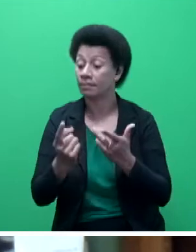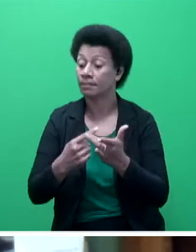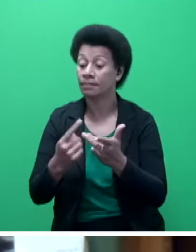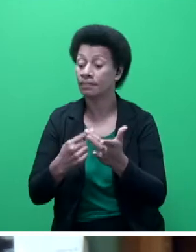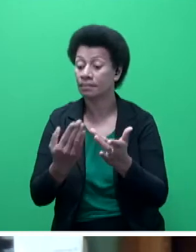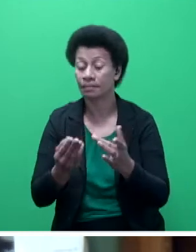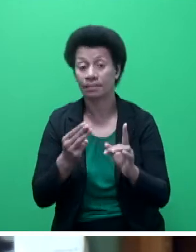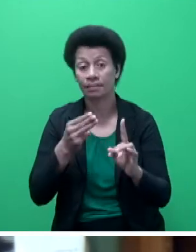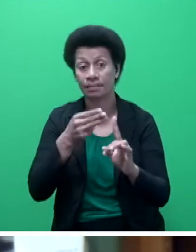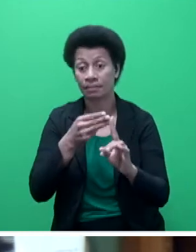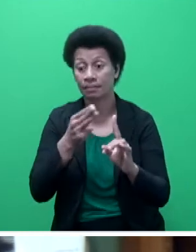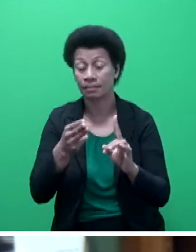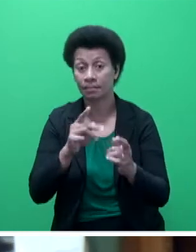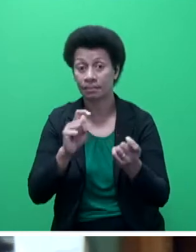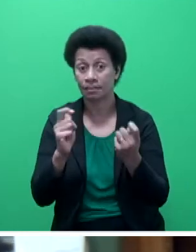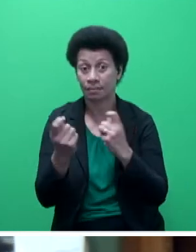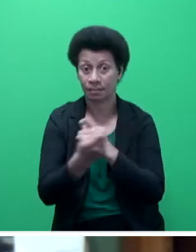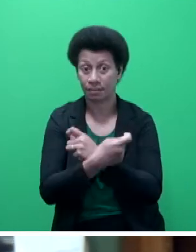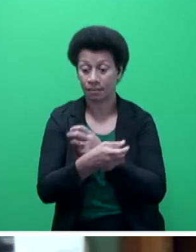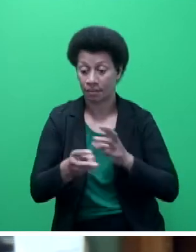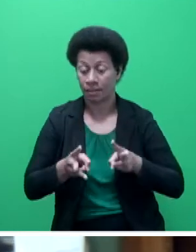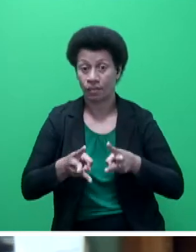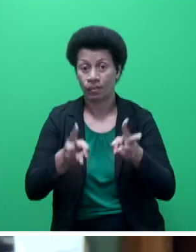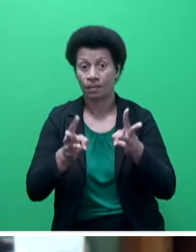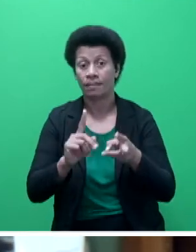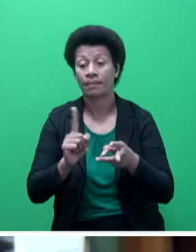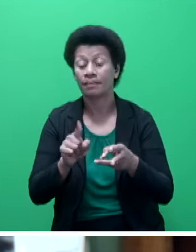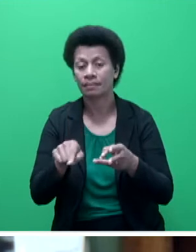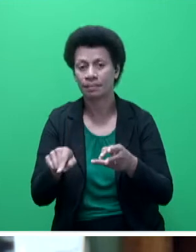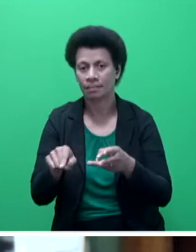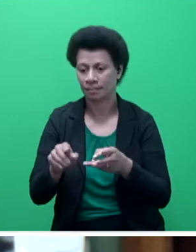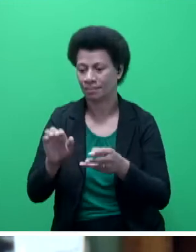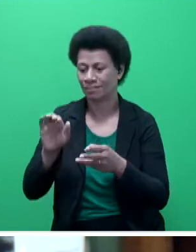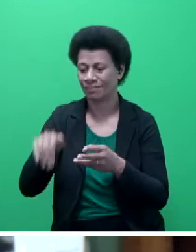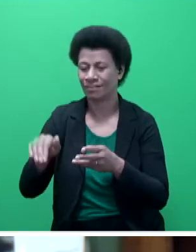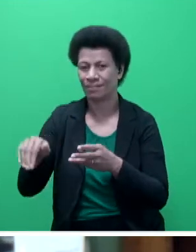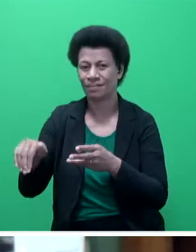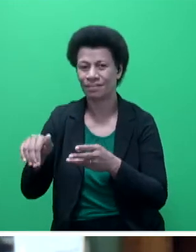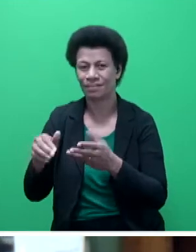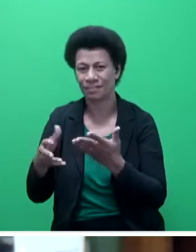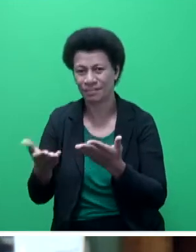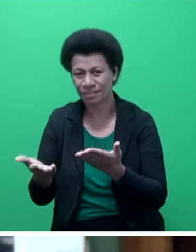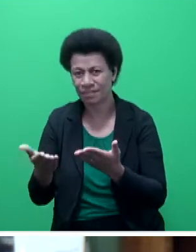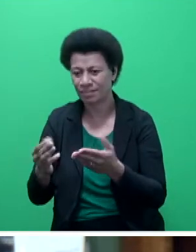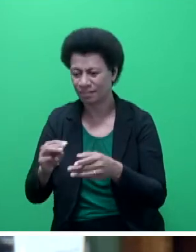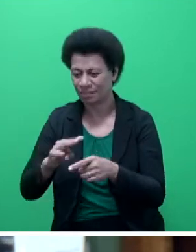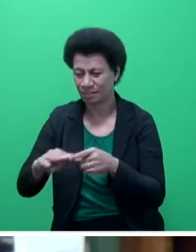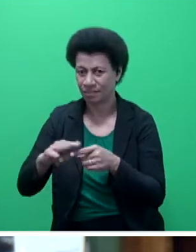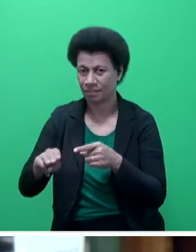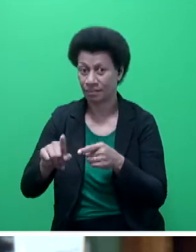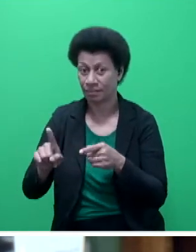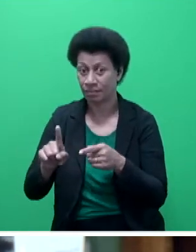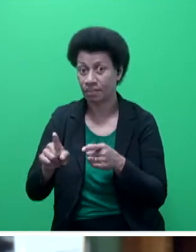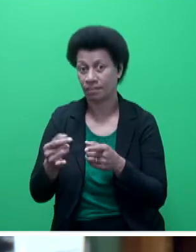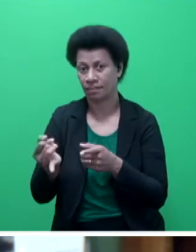sir, one of the major changes to the methodology, sir, included the use of household consumption aggregates to measure poverty in place of income